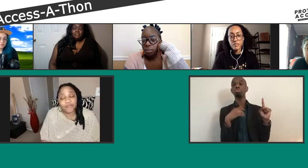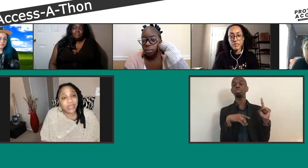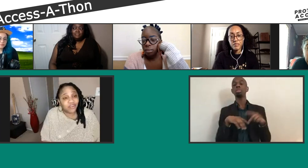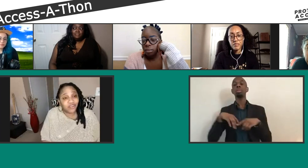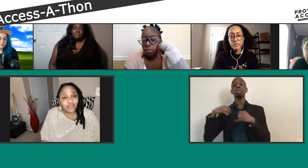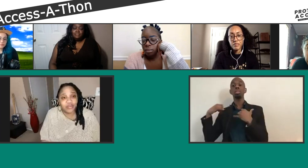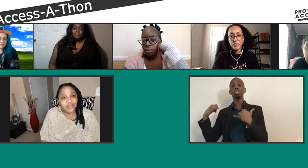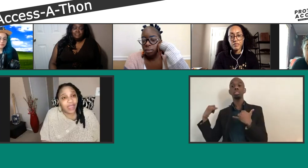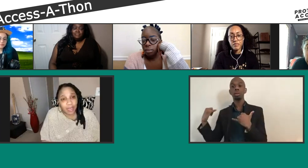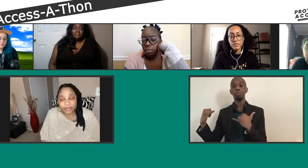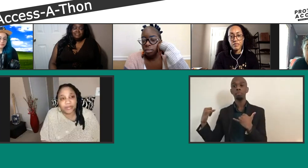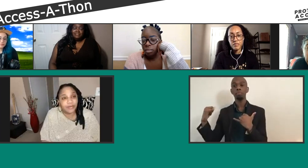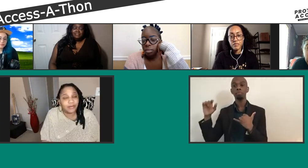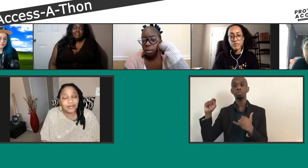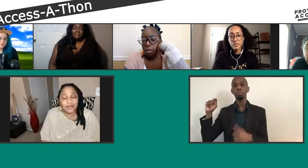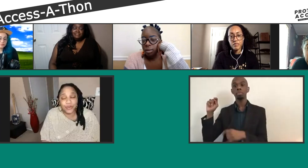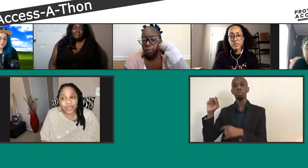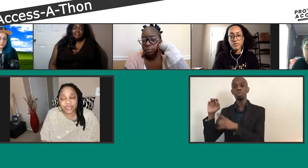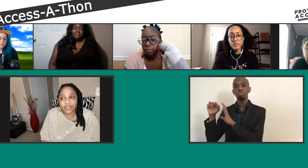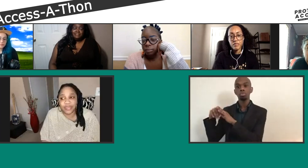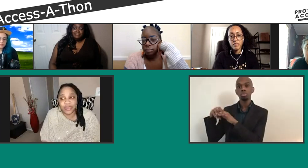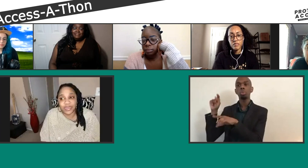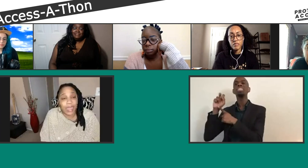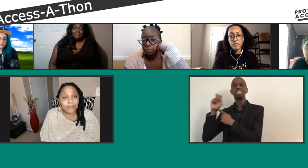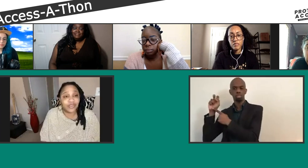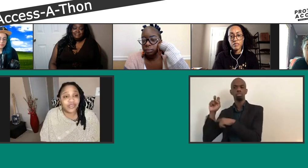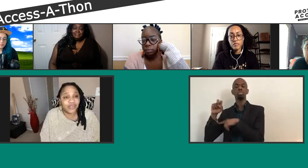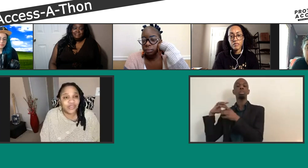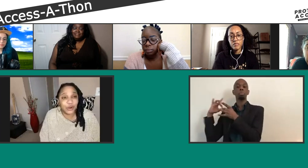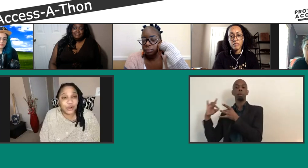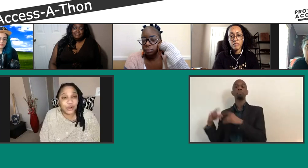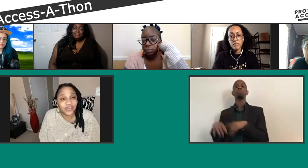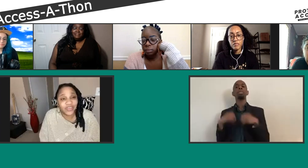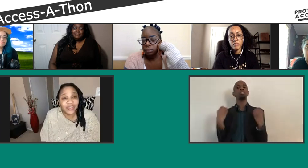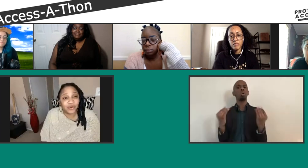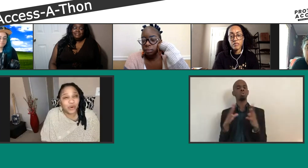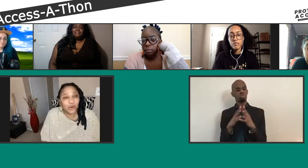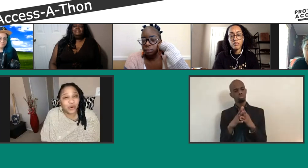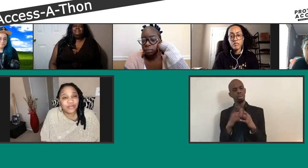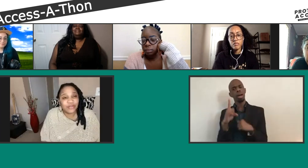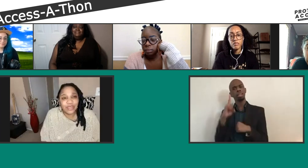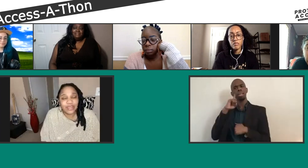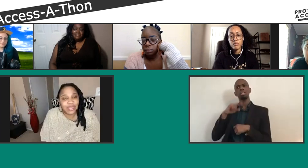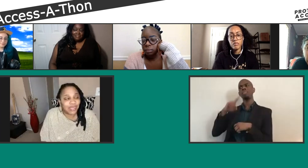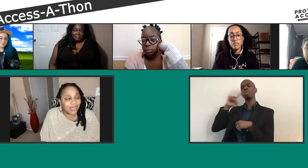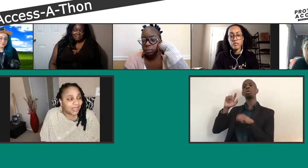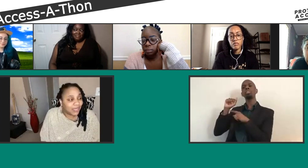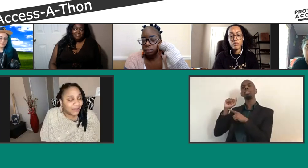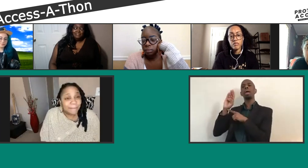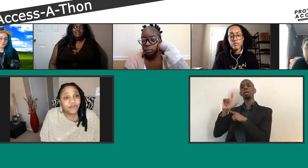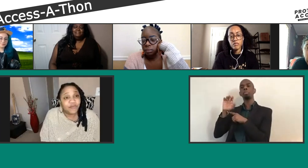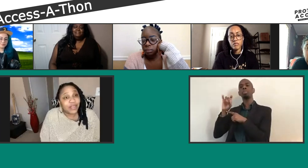If we can just stop with the ableist slurs, the words, the